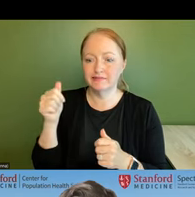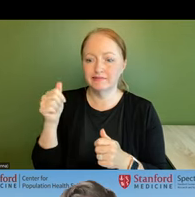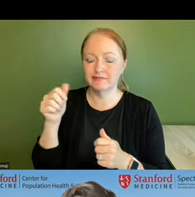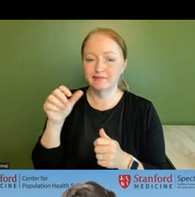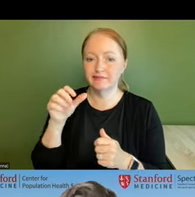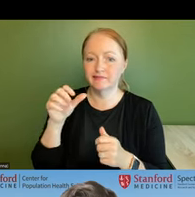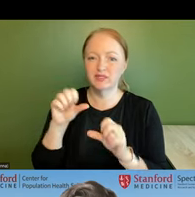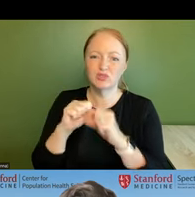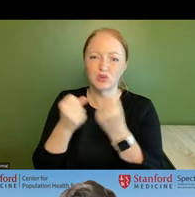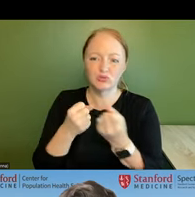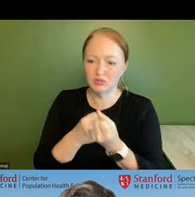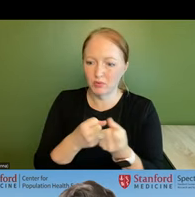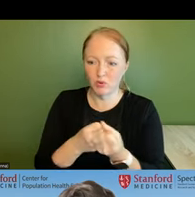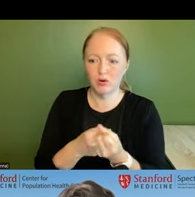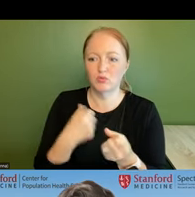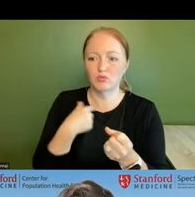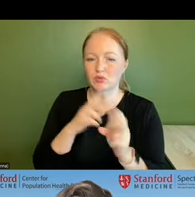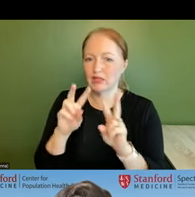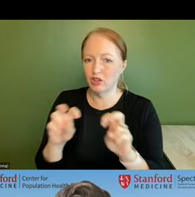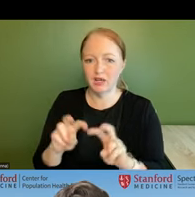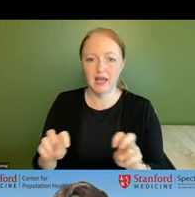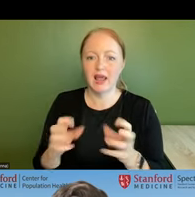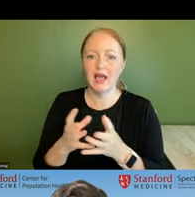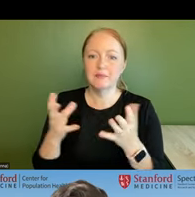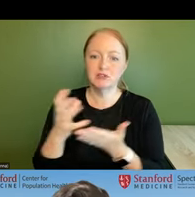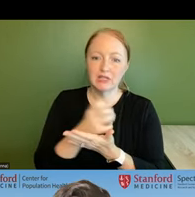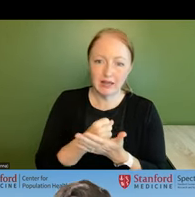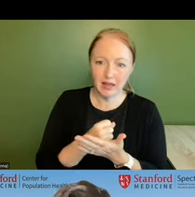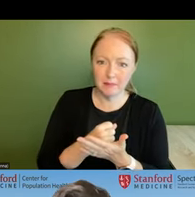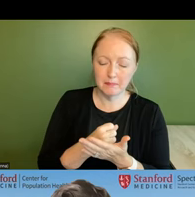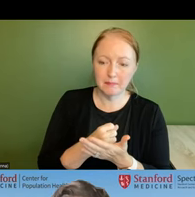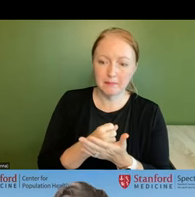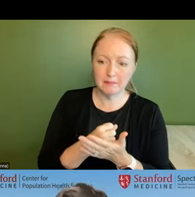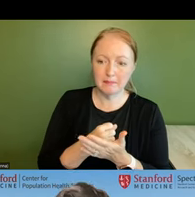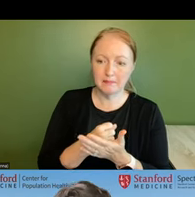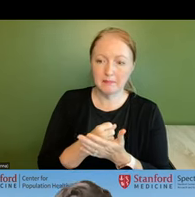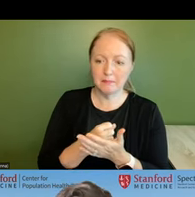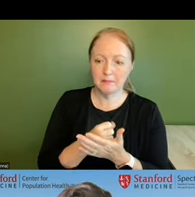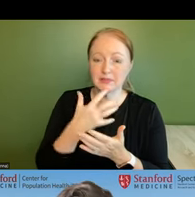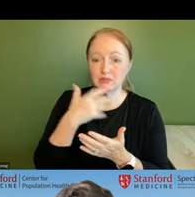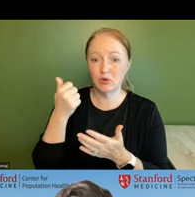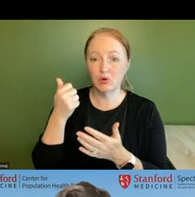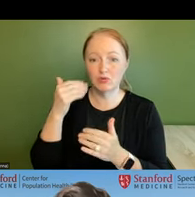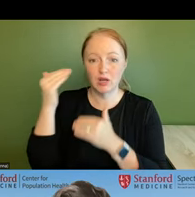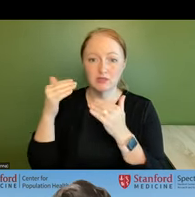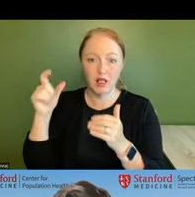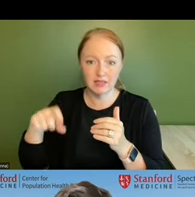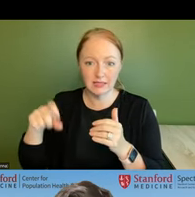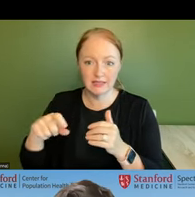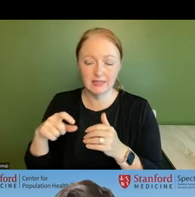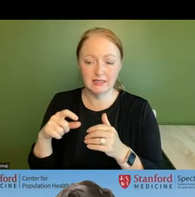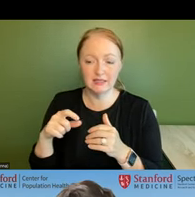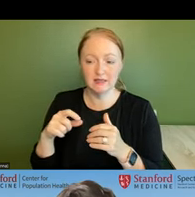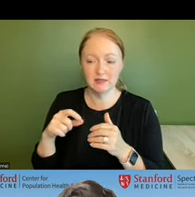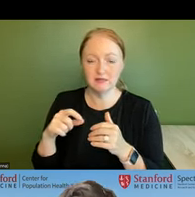supports or anything we are really looking at how much income does it it does an older adult need to